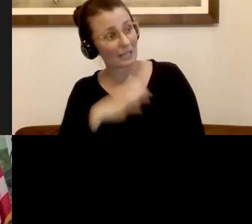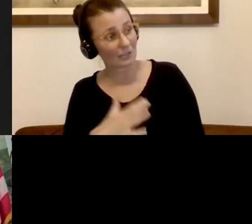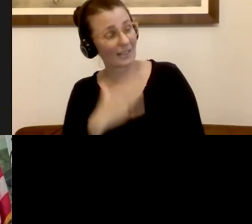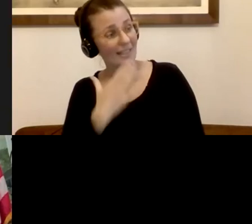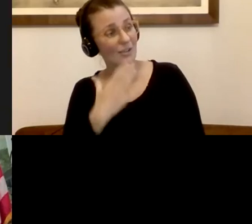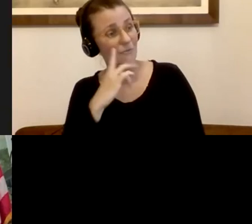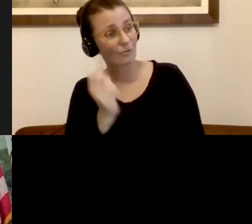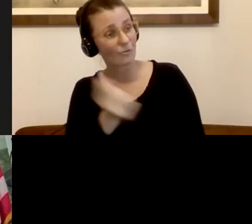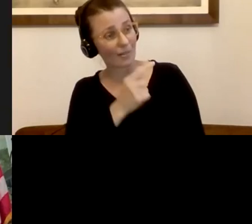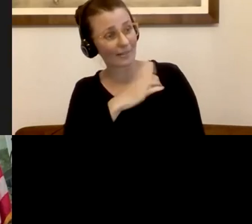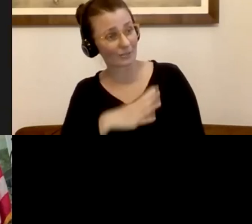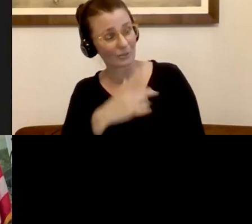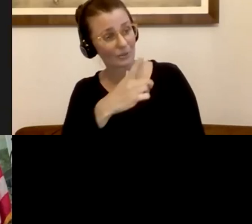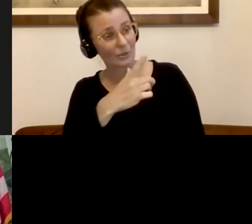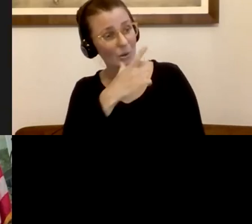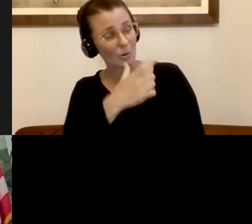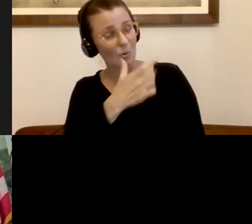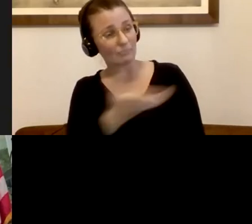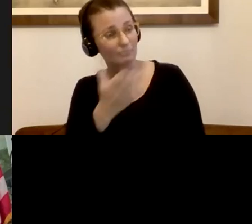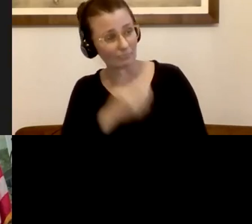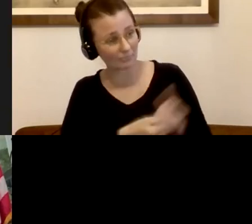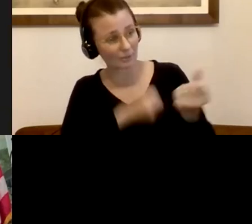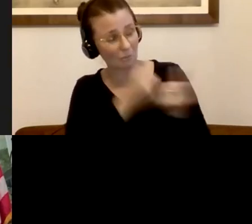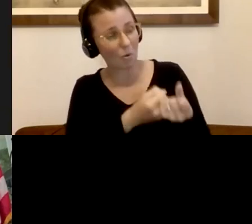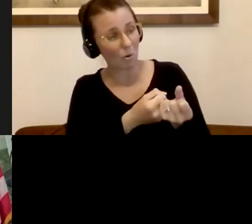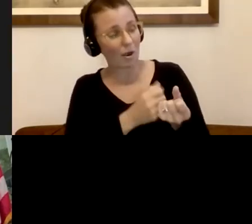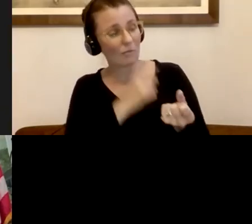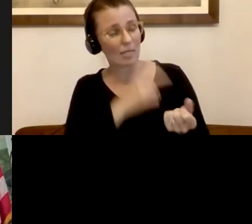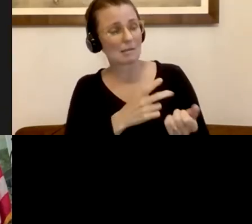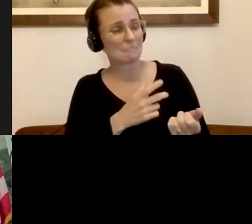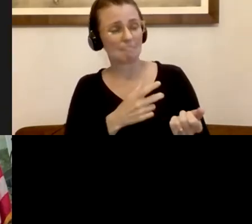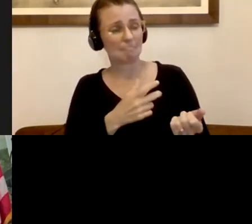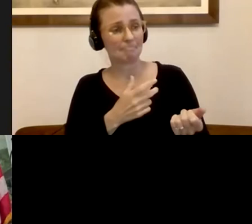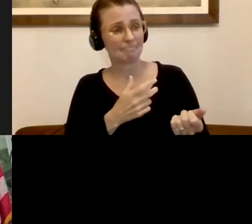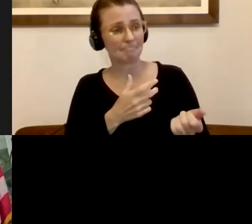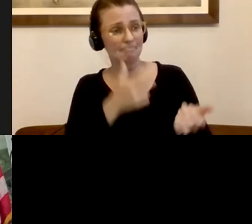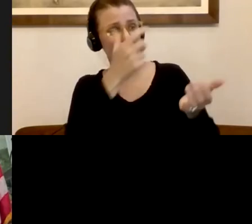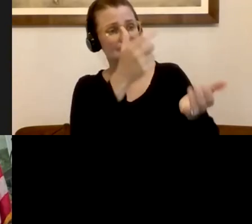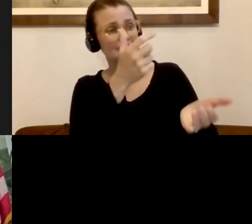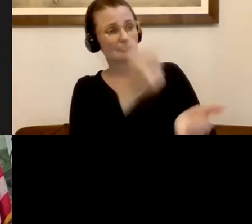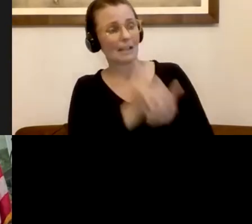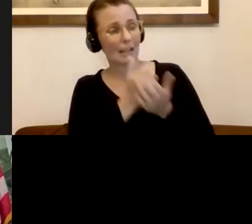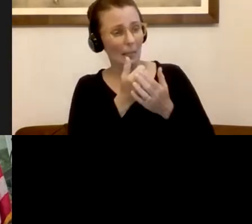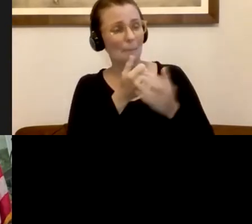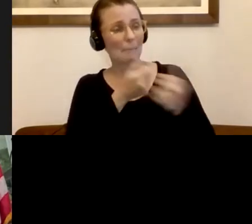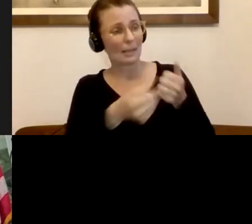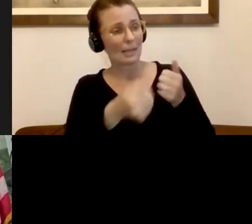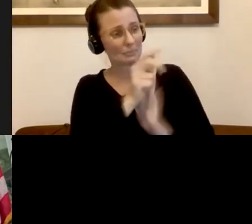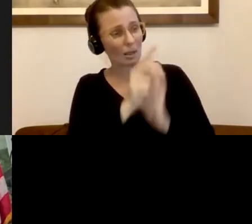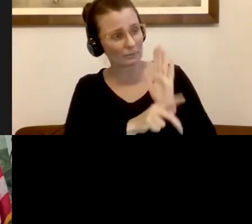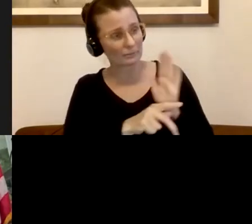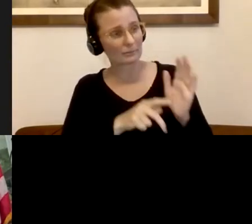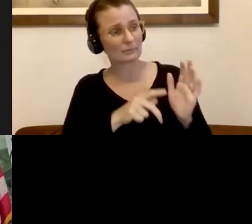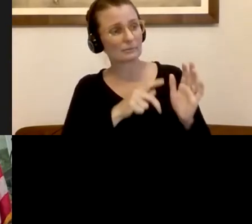for, uh, folks without their support. I mean, they've stepped up, not just to help us policy or funding. They've been there